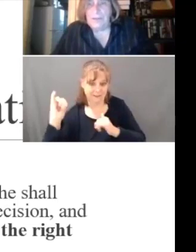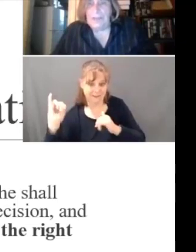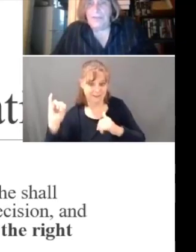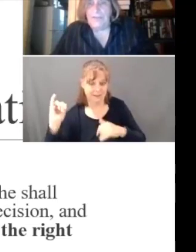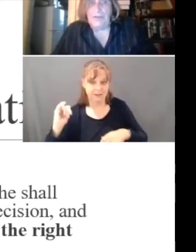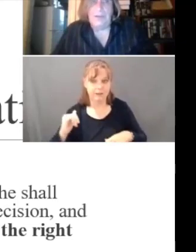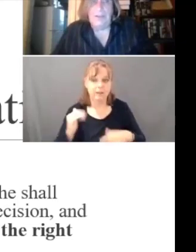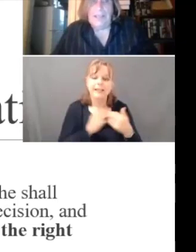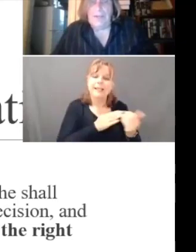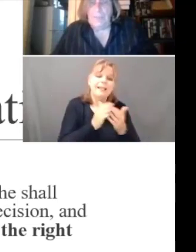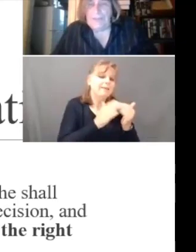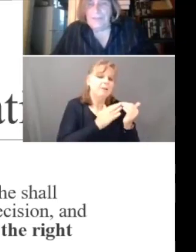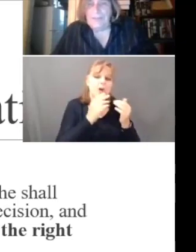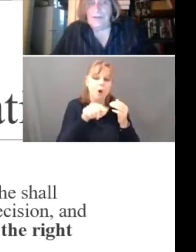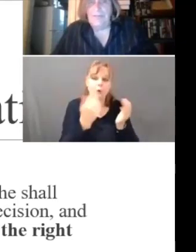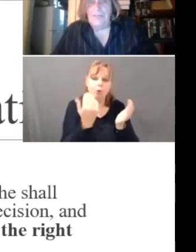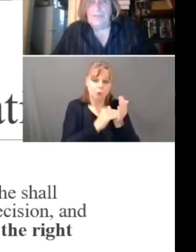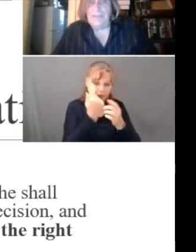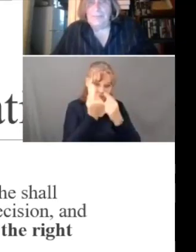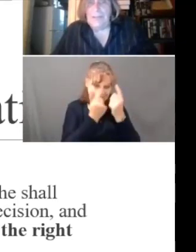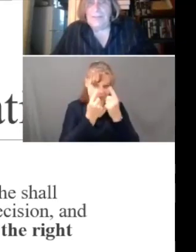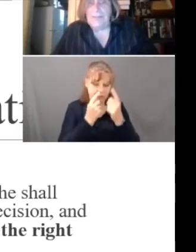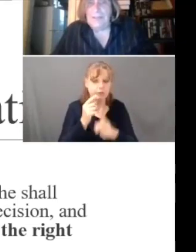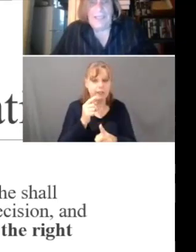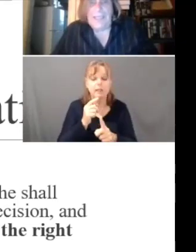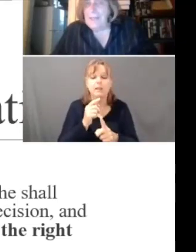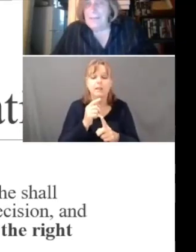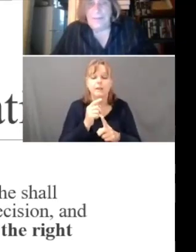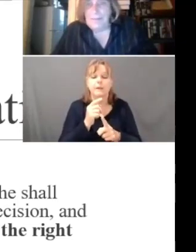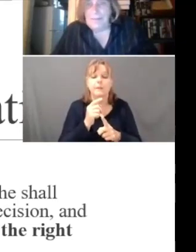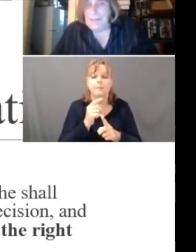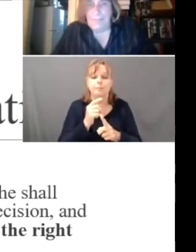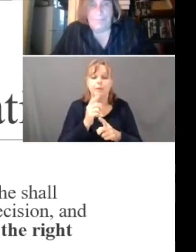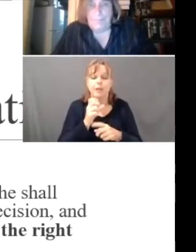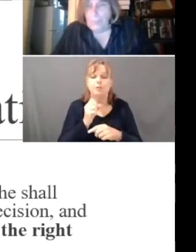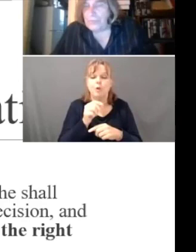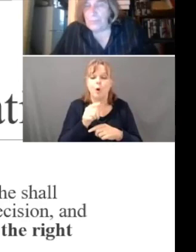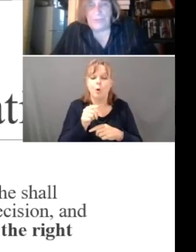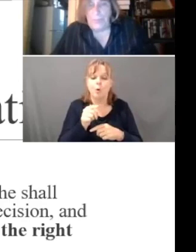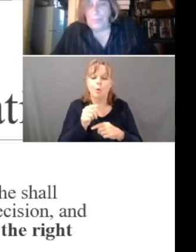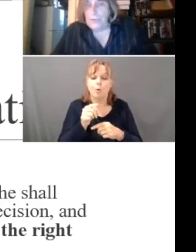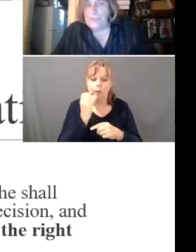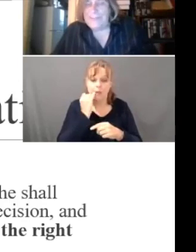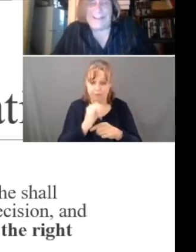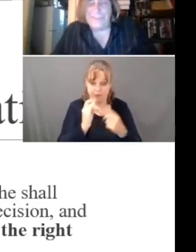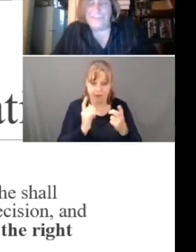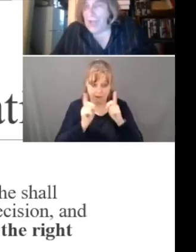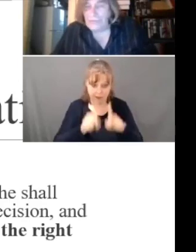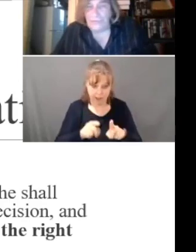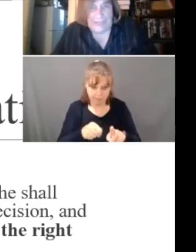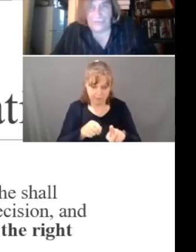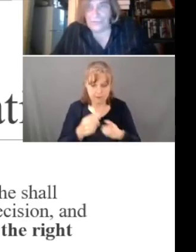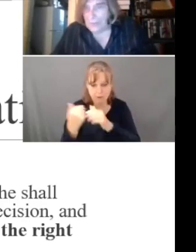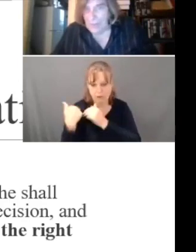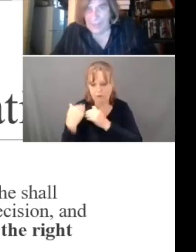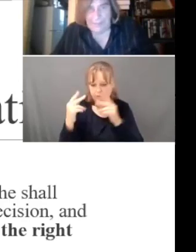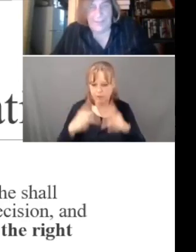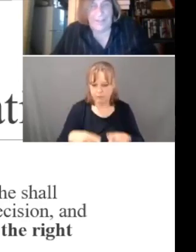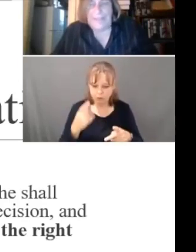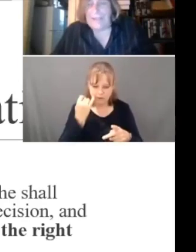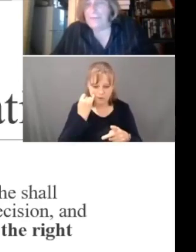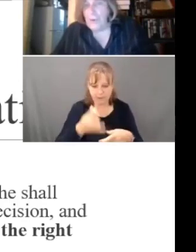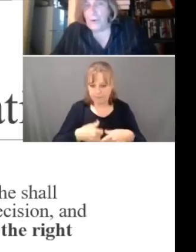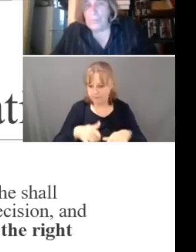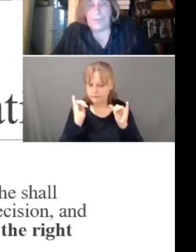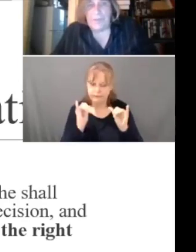reconsideration, and reconsideration takes place, and the responsible person does not change their mind,